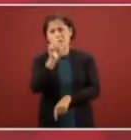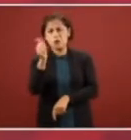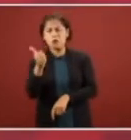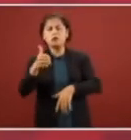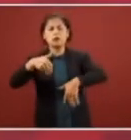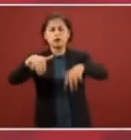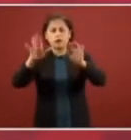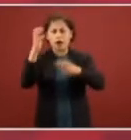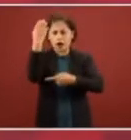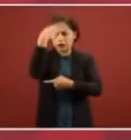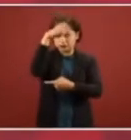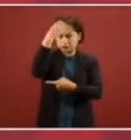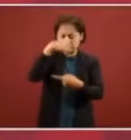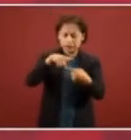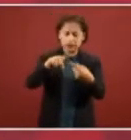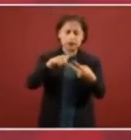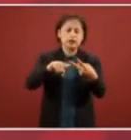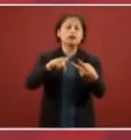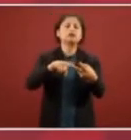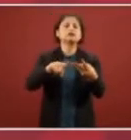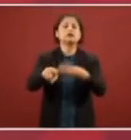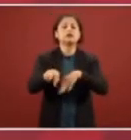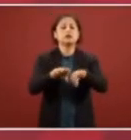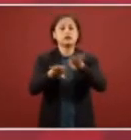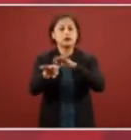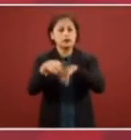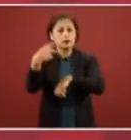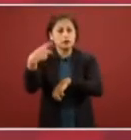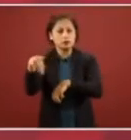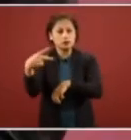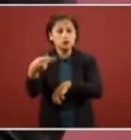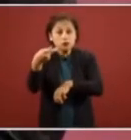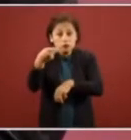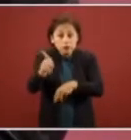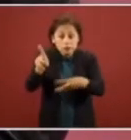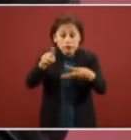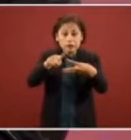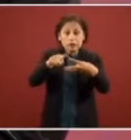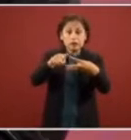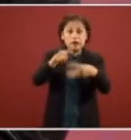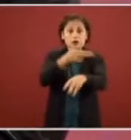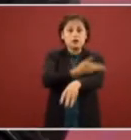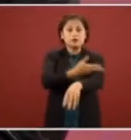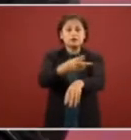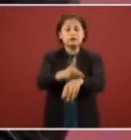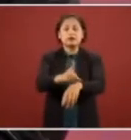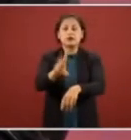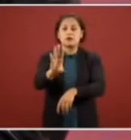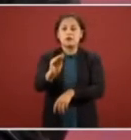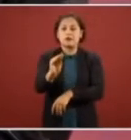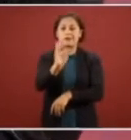and that the rest of it is experience and work but 90% is honesty